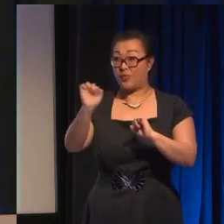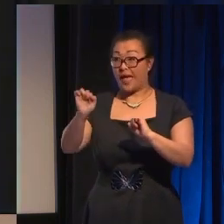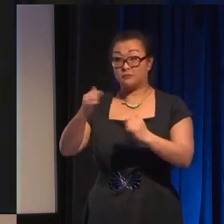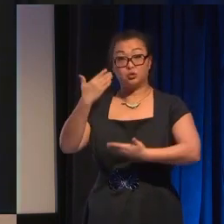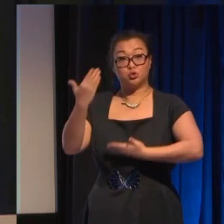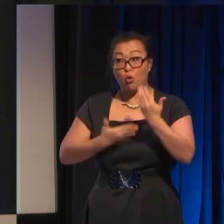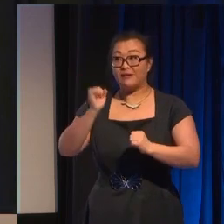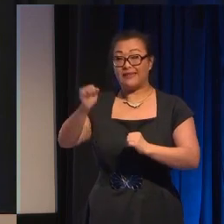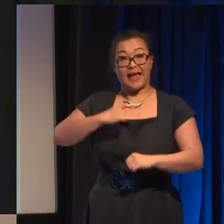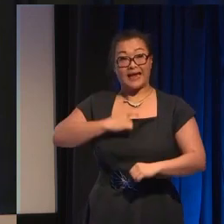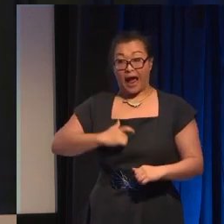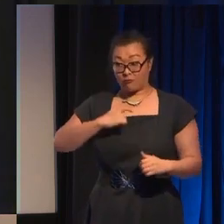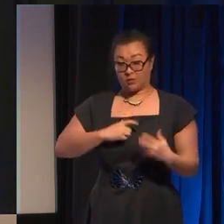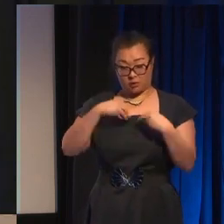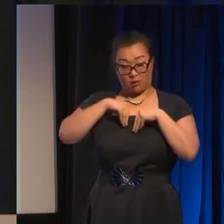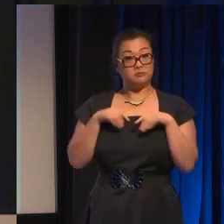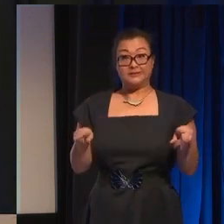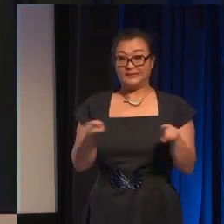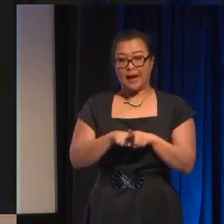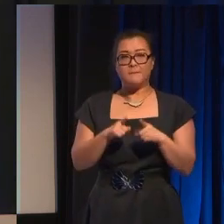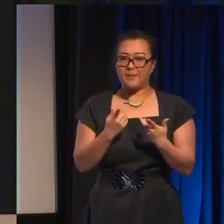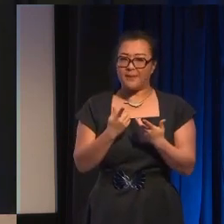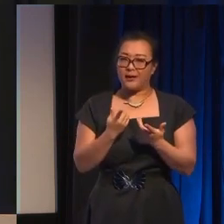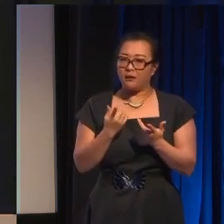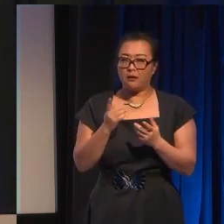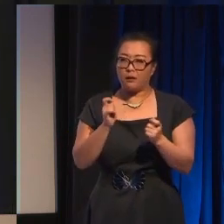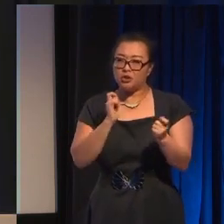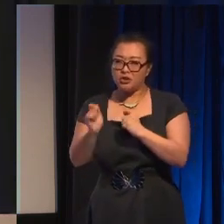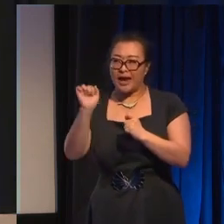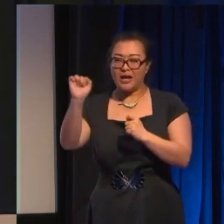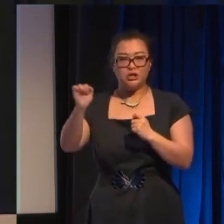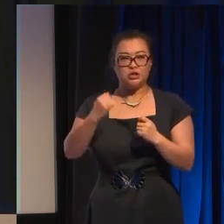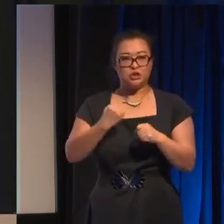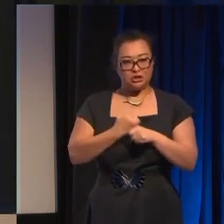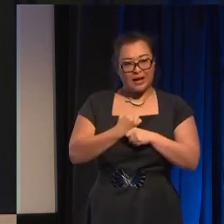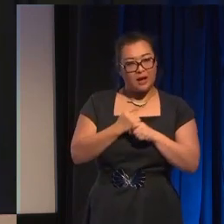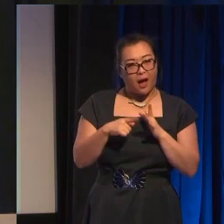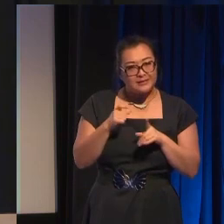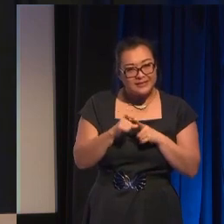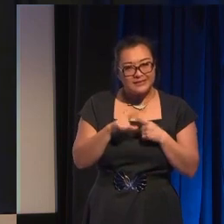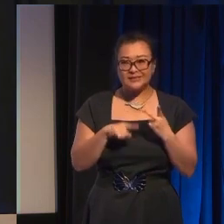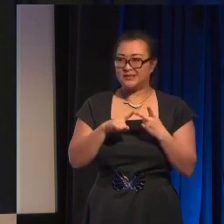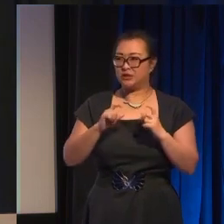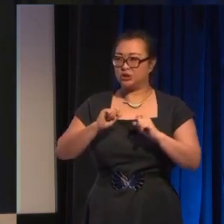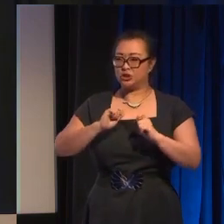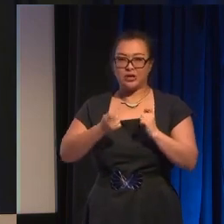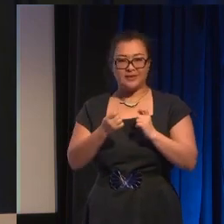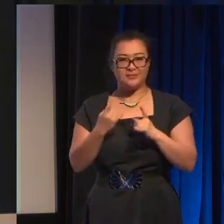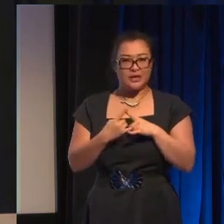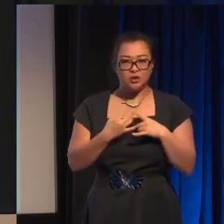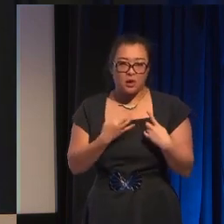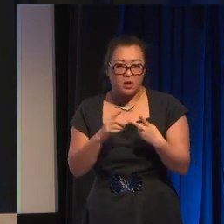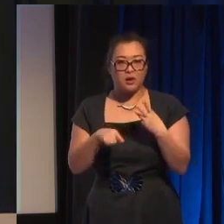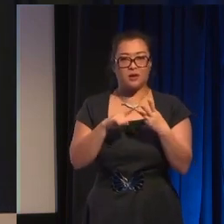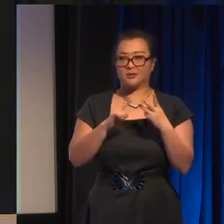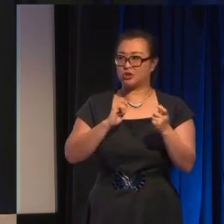try on different combinations of gender, sexual identity, ethnic background other traits that seem to be underrepresented in the world of the piece